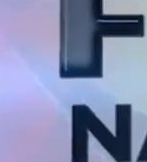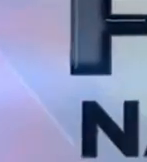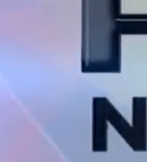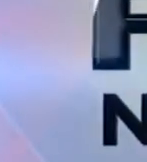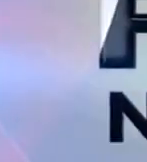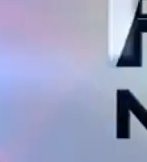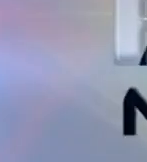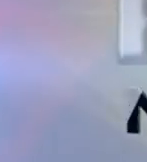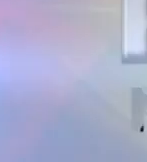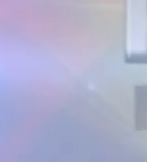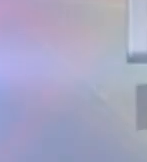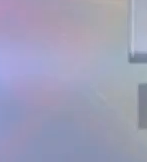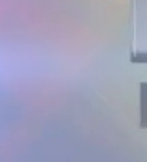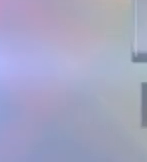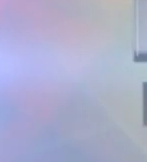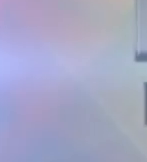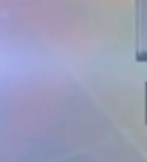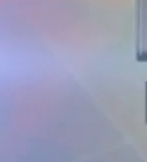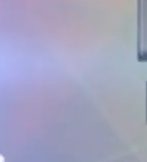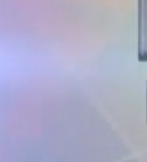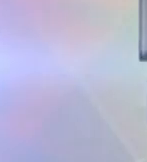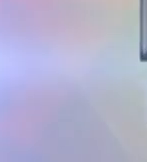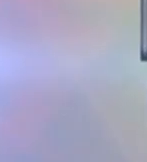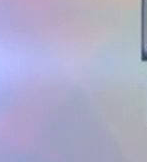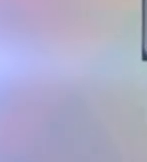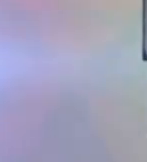Radio Fijuwan, Nandu Moibiti.